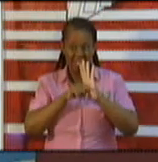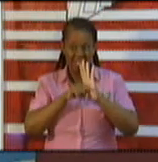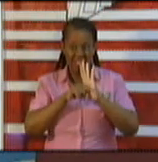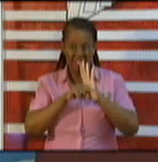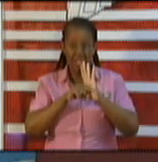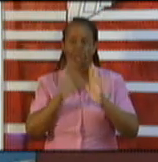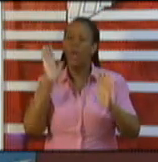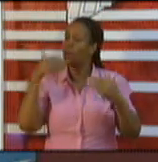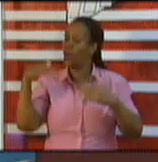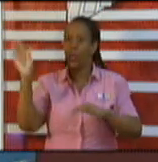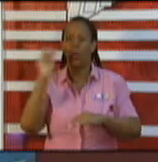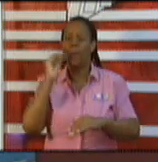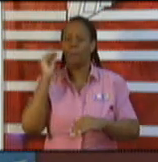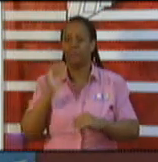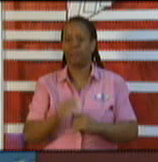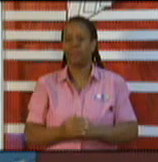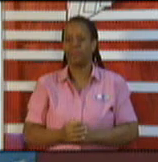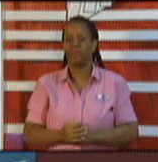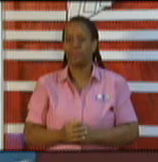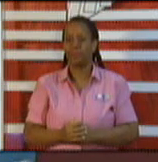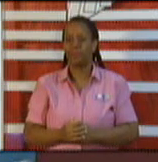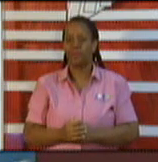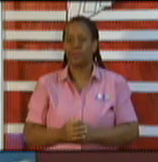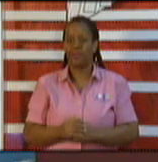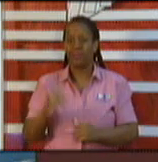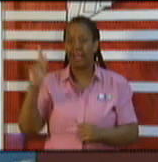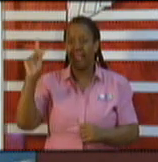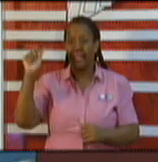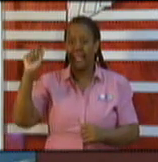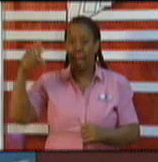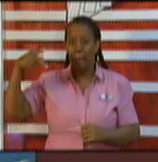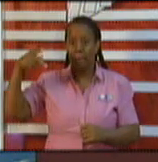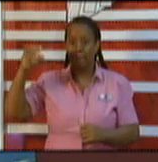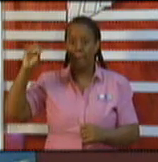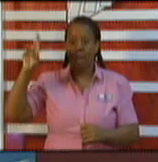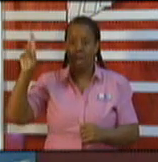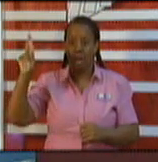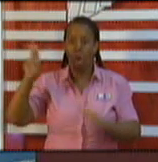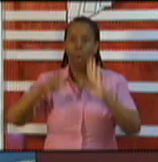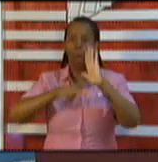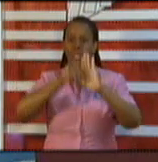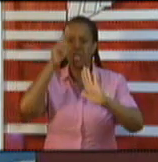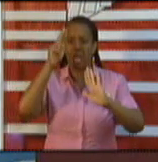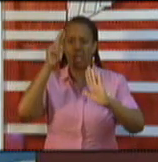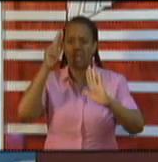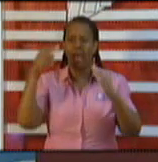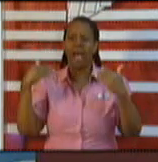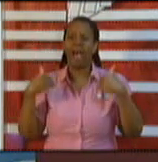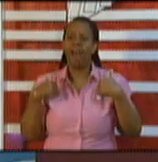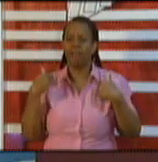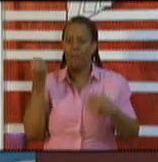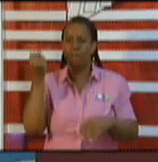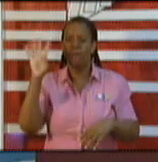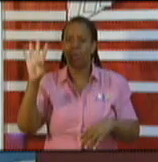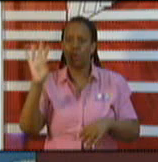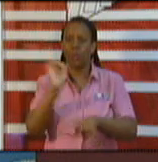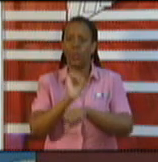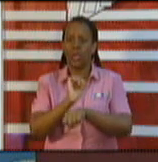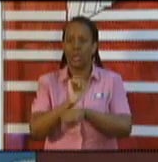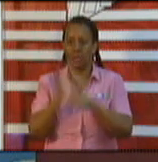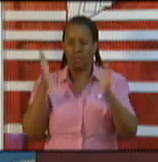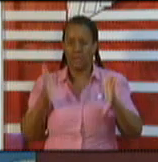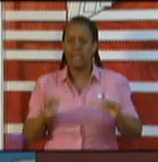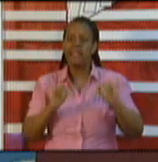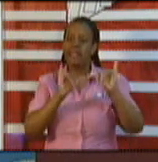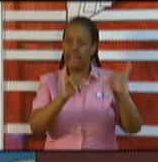In the K-POP Hotel, again, we have 48 nationals. On the MERS developer rig, we are 94 individuals. And the Vision